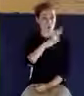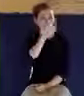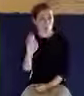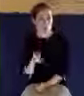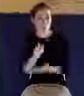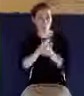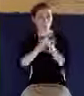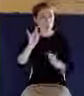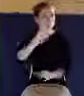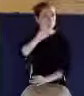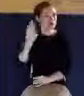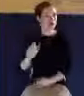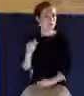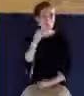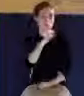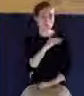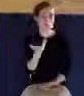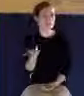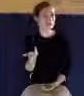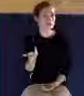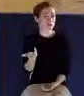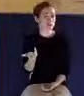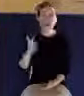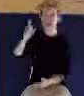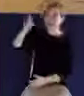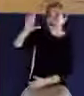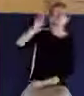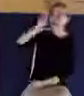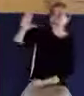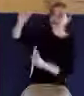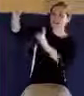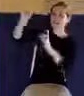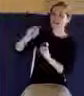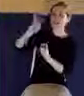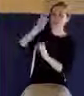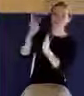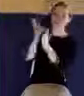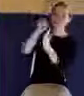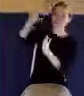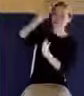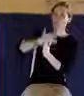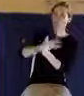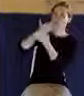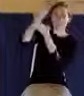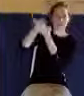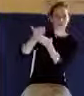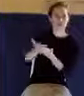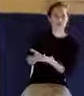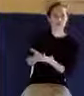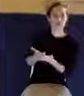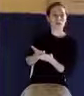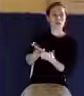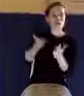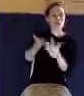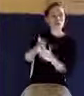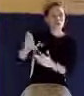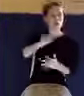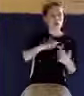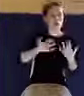And he will bear witness with your heart. Romans 8,